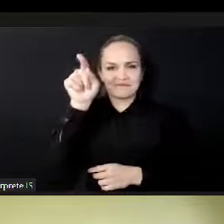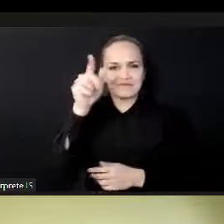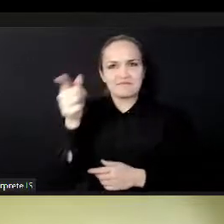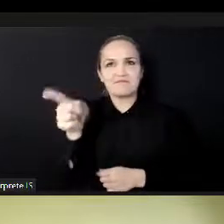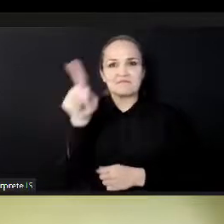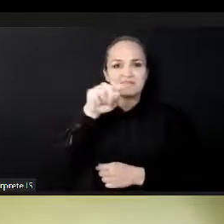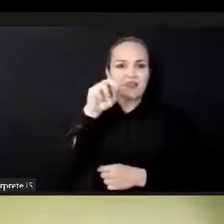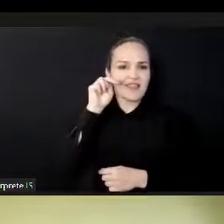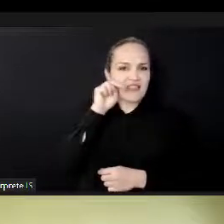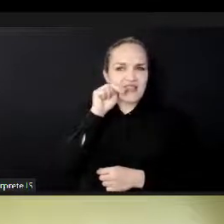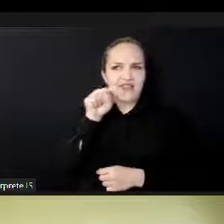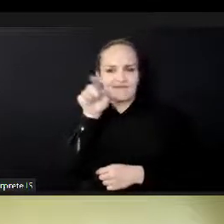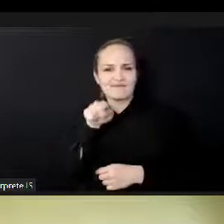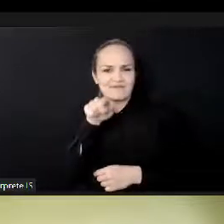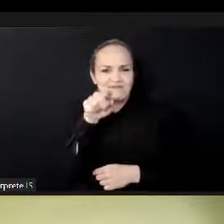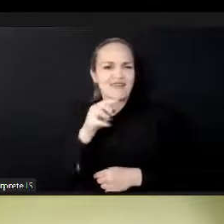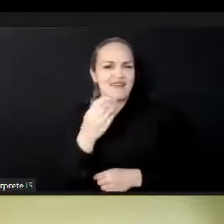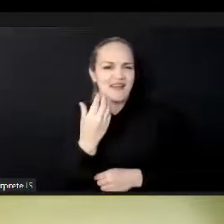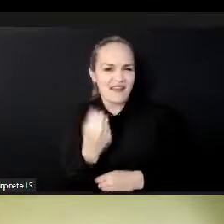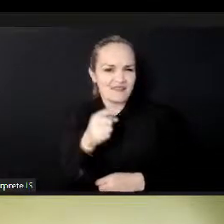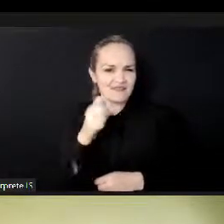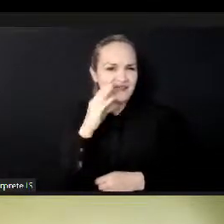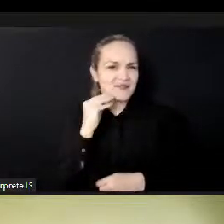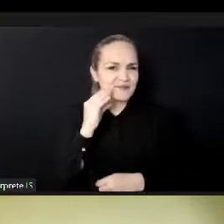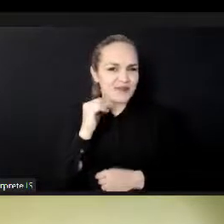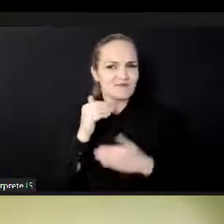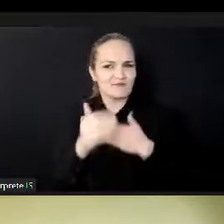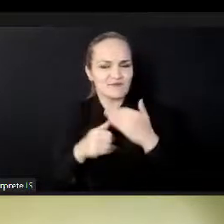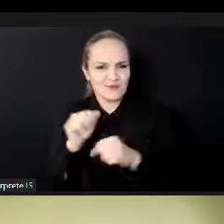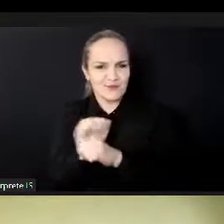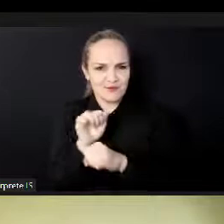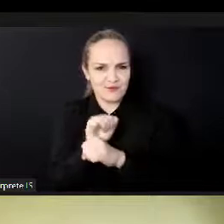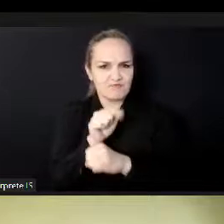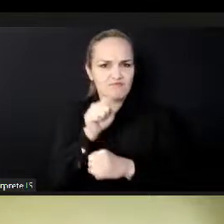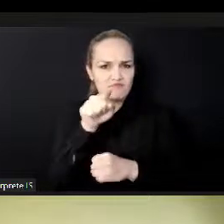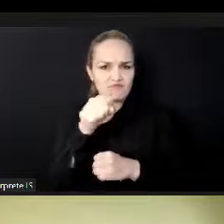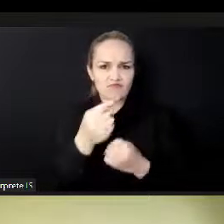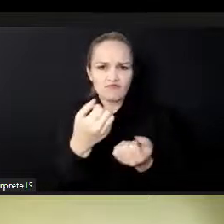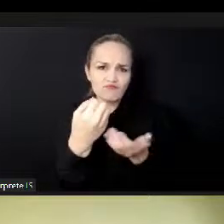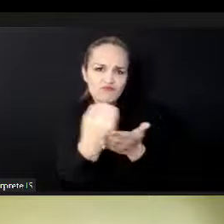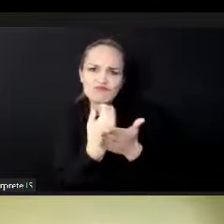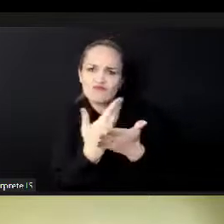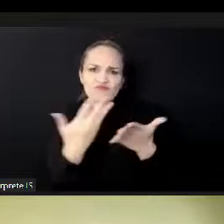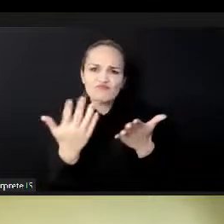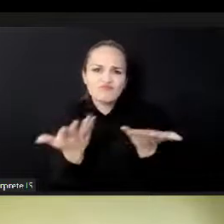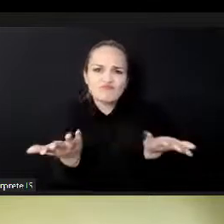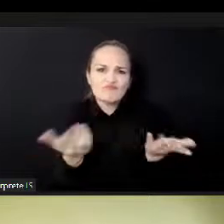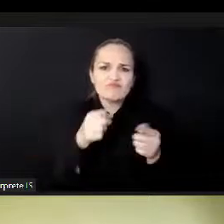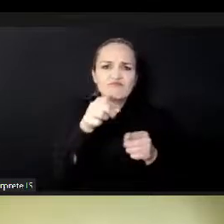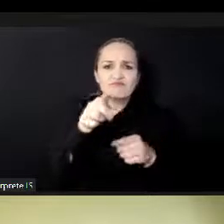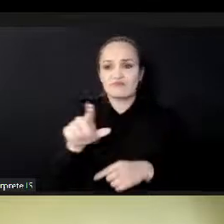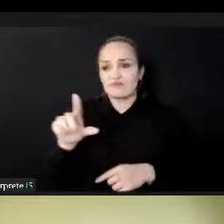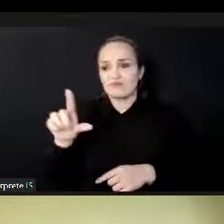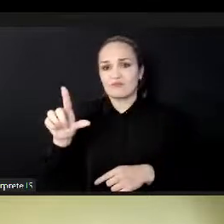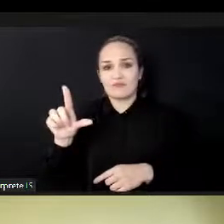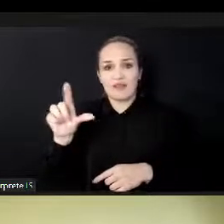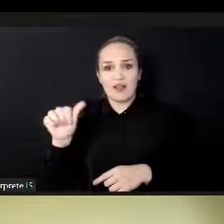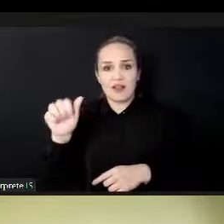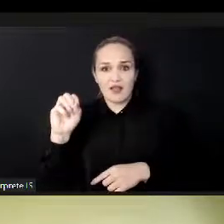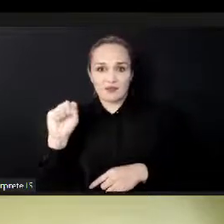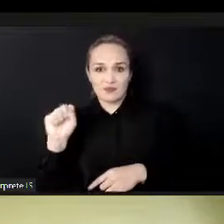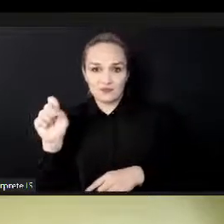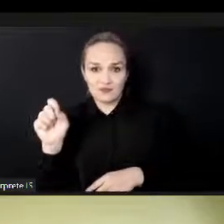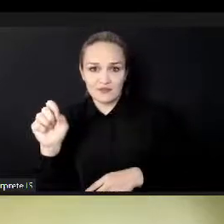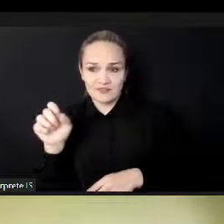the activities of both your work in Lagos and in Ghana, which I know is very similar. What's the point of it,